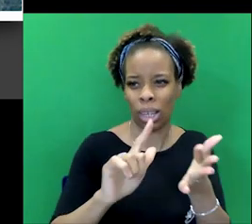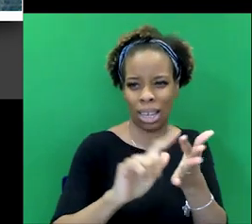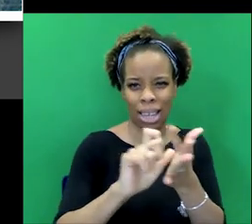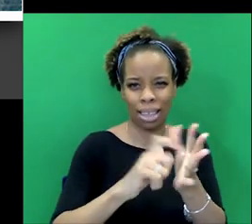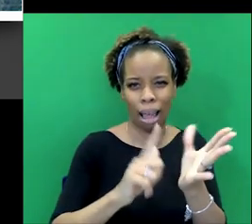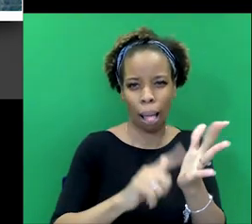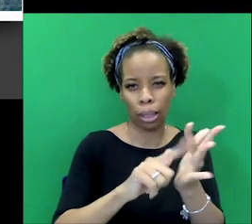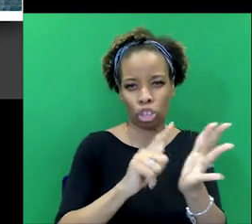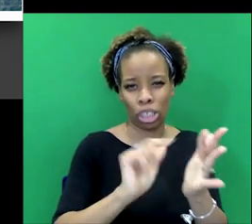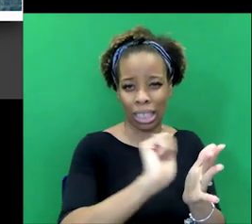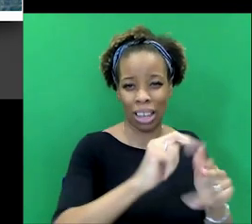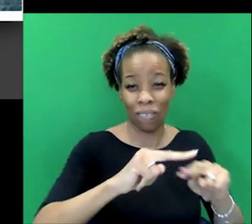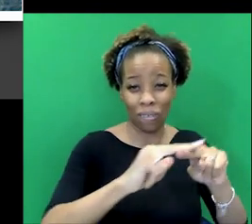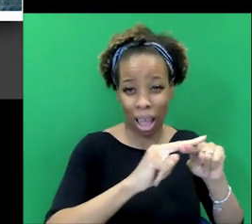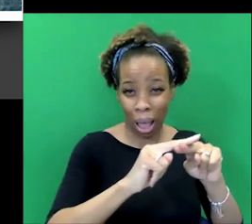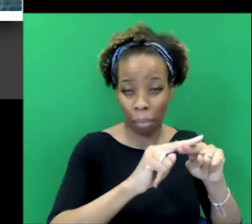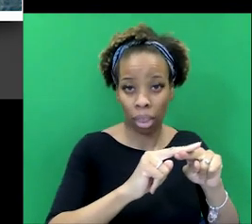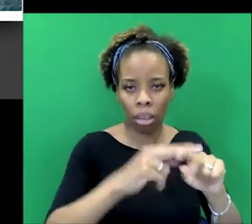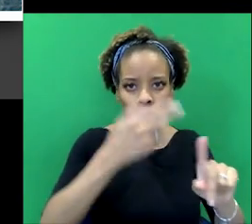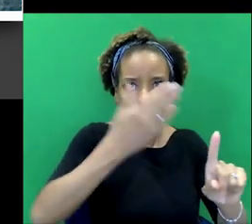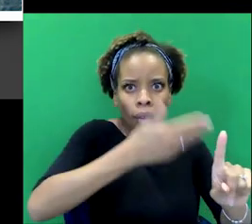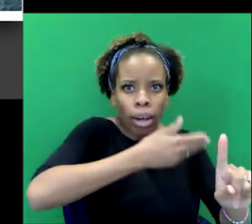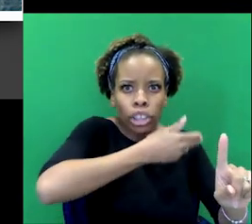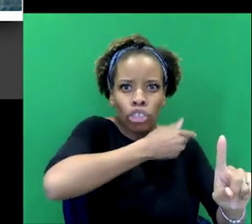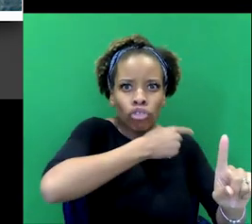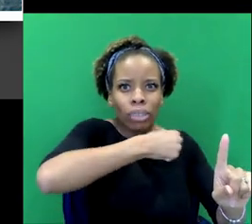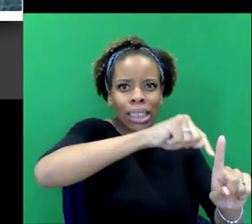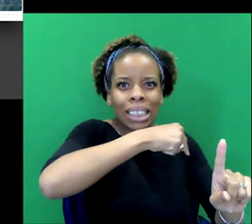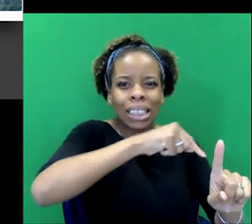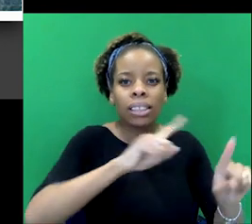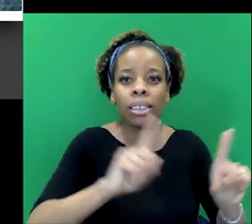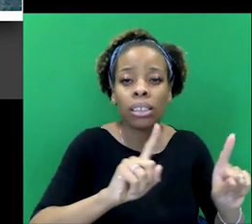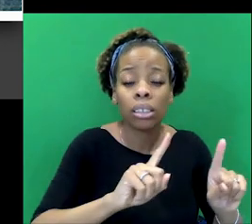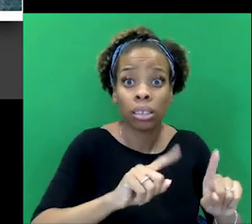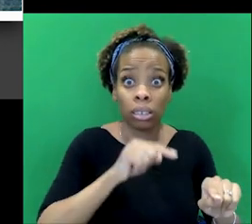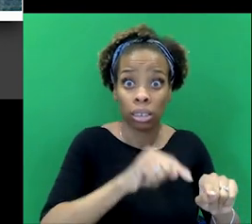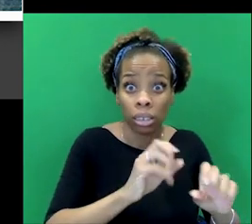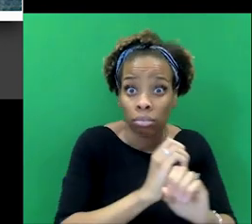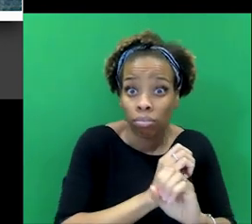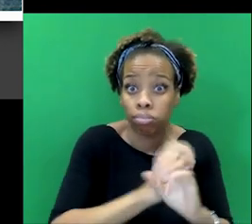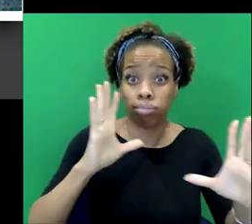their earlier history, which puts this story into such sharp and brilliant